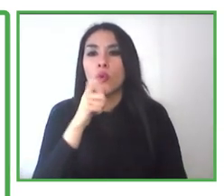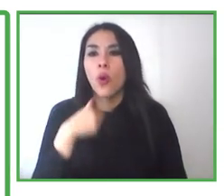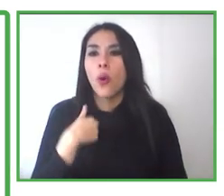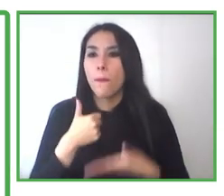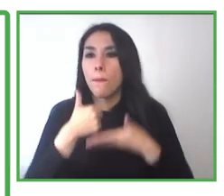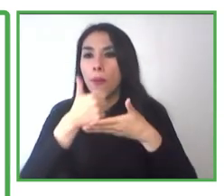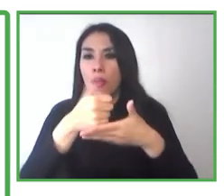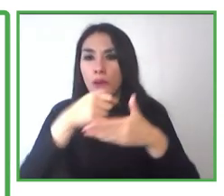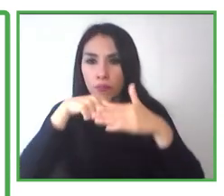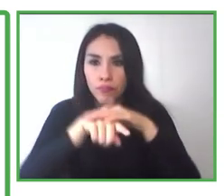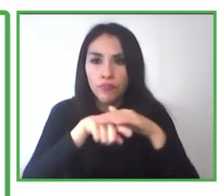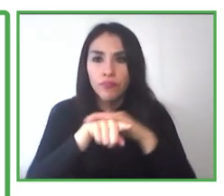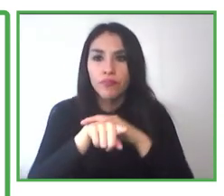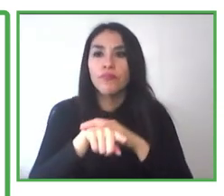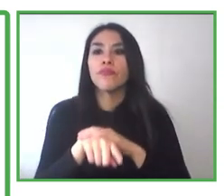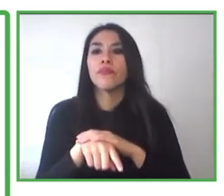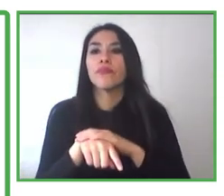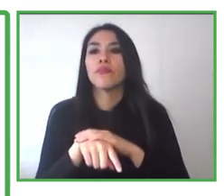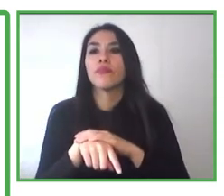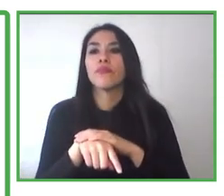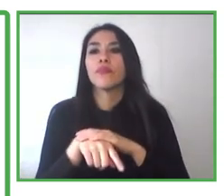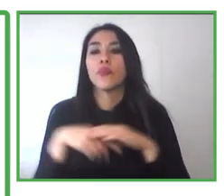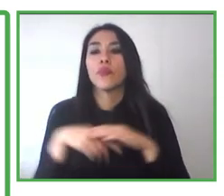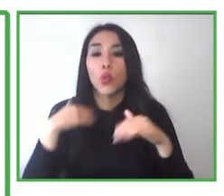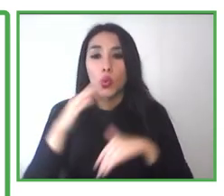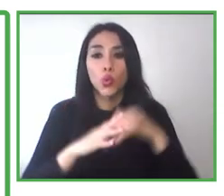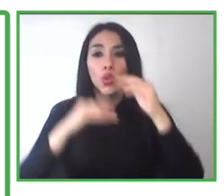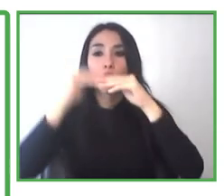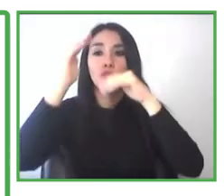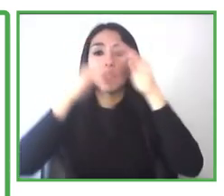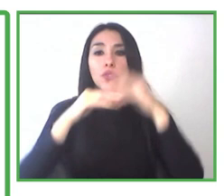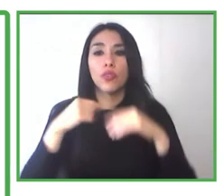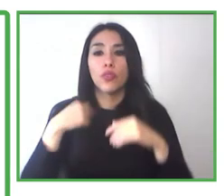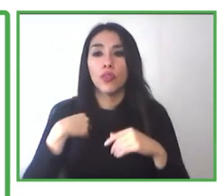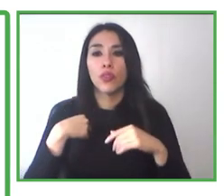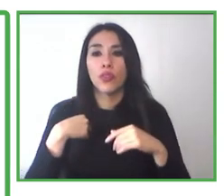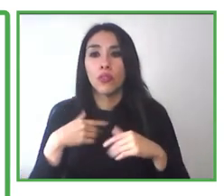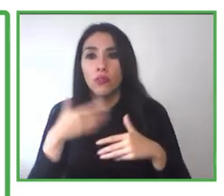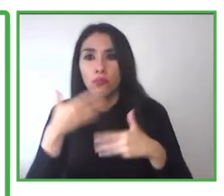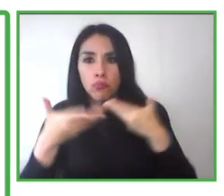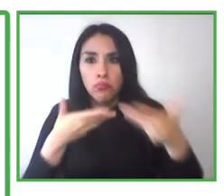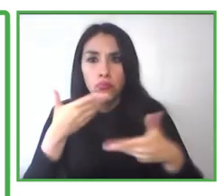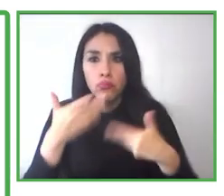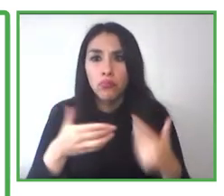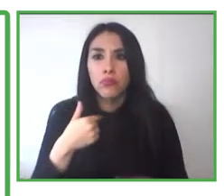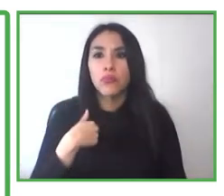language and plain language and also accessible accessibility for anyone.